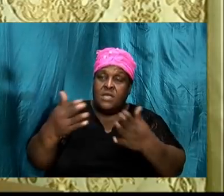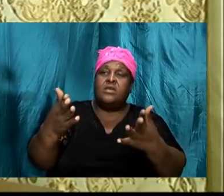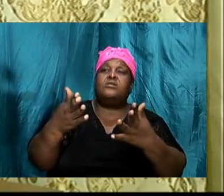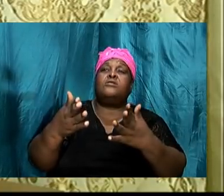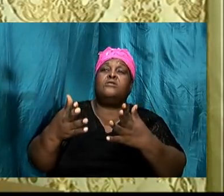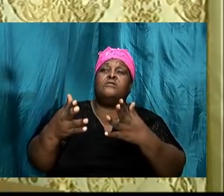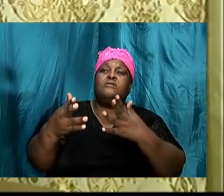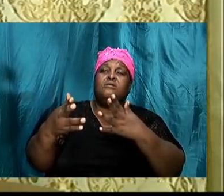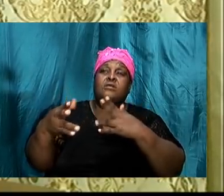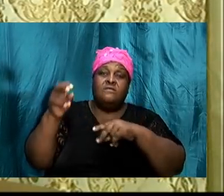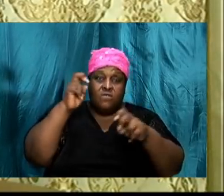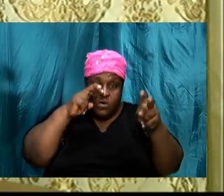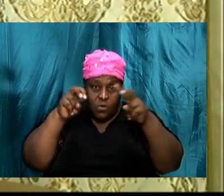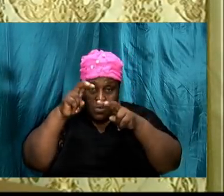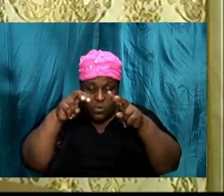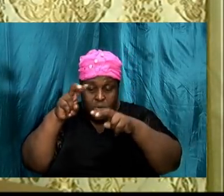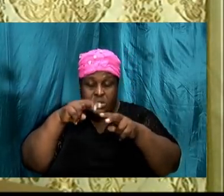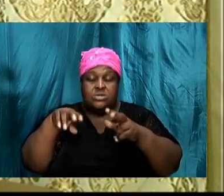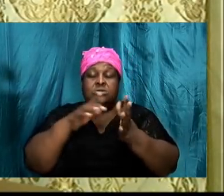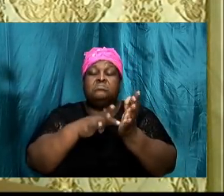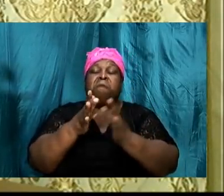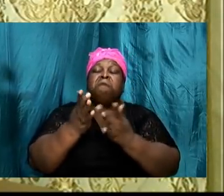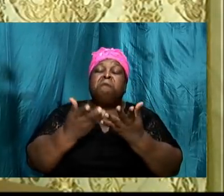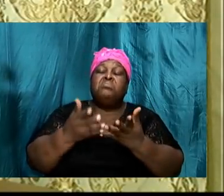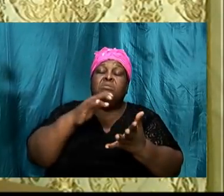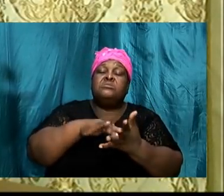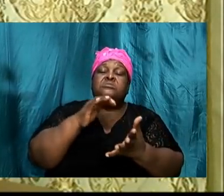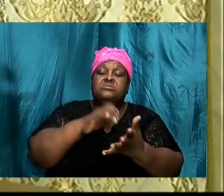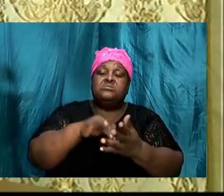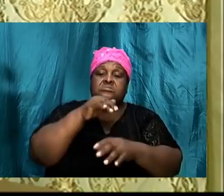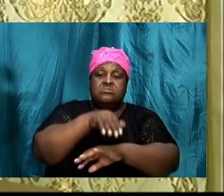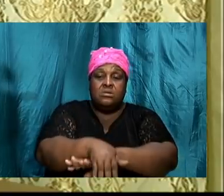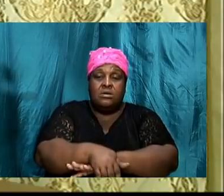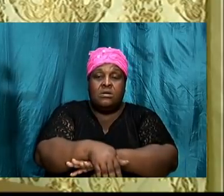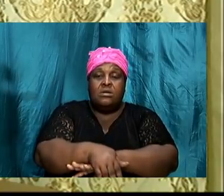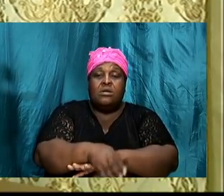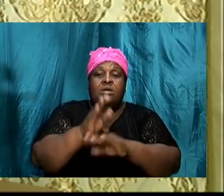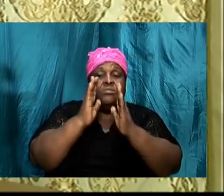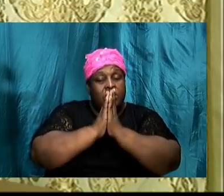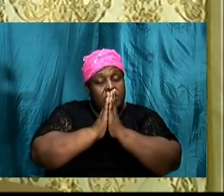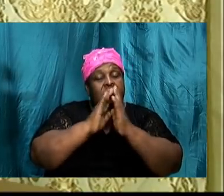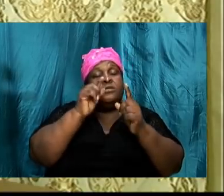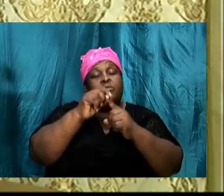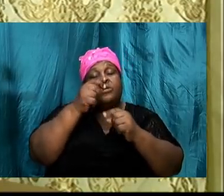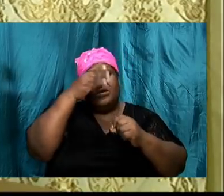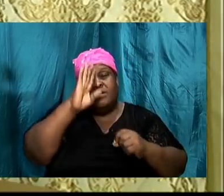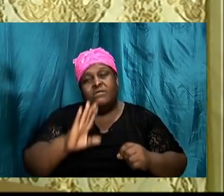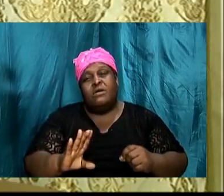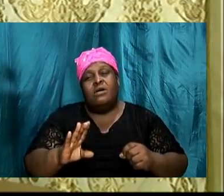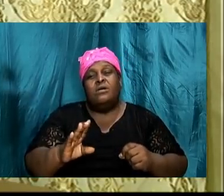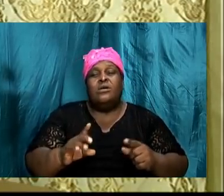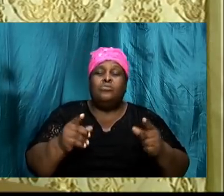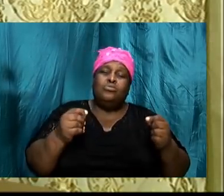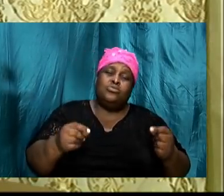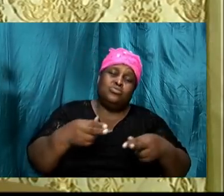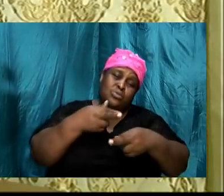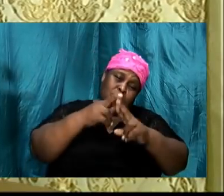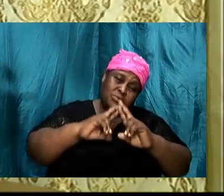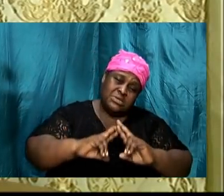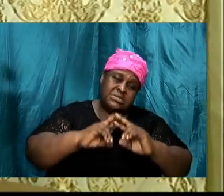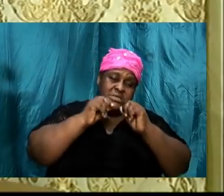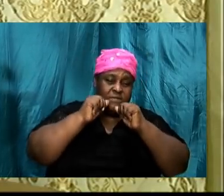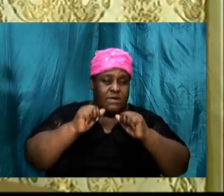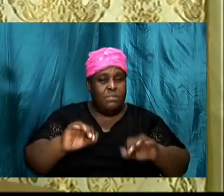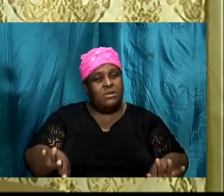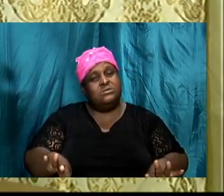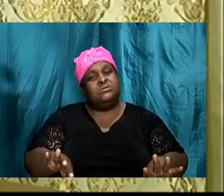tonight. And we pray that, you know, that the word of God will do something for you, that you would have received a blessing, you